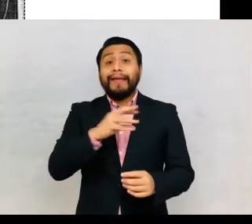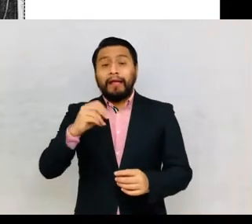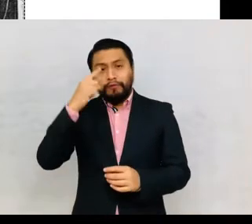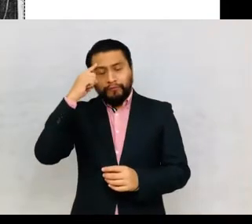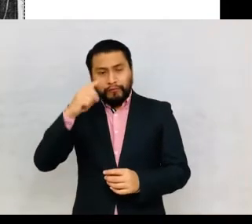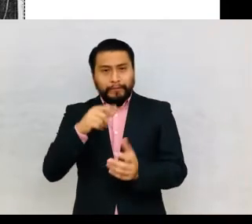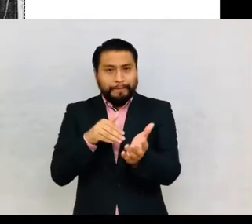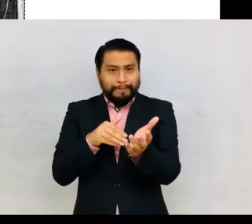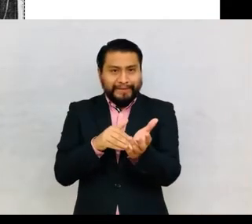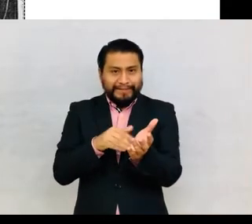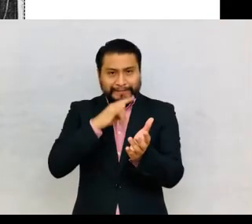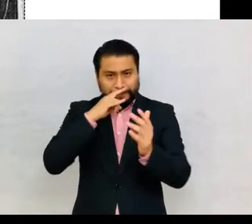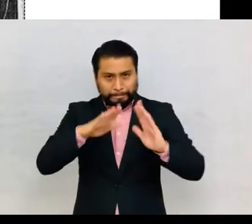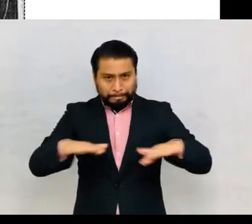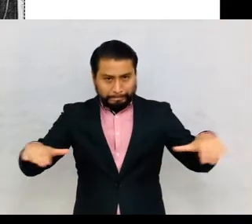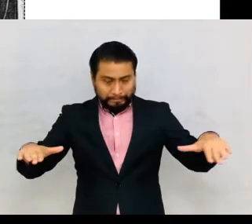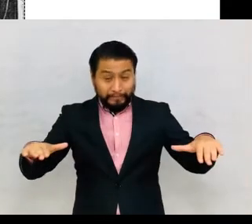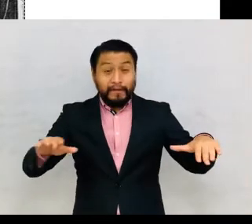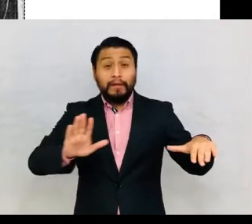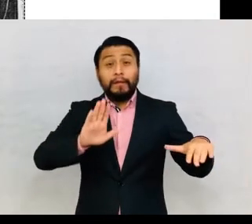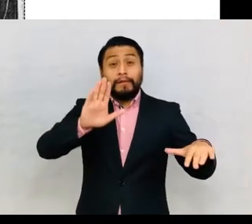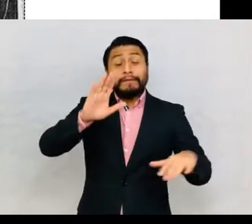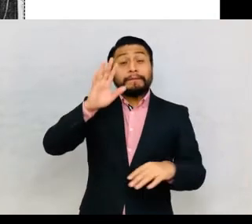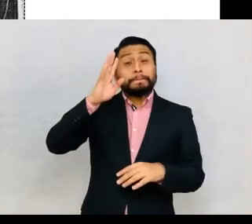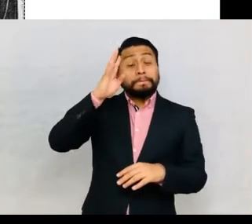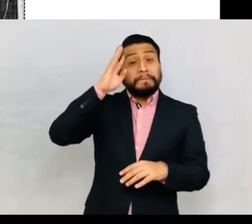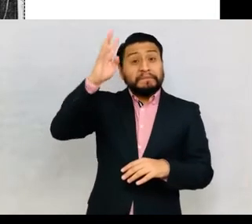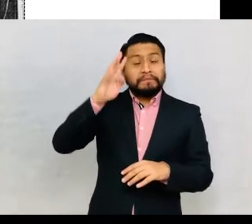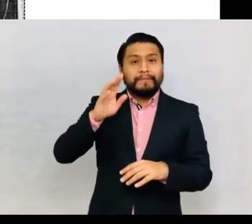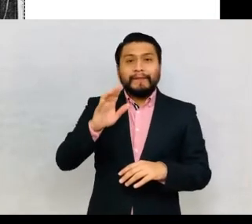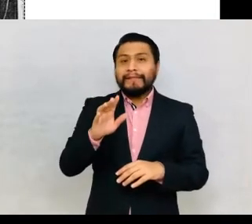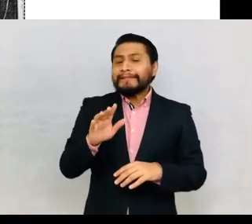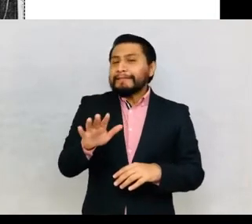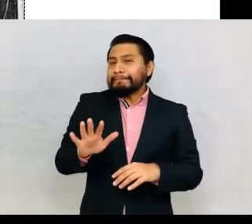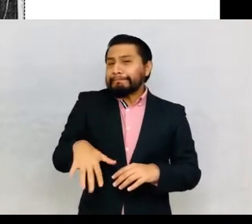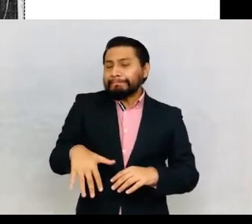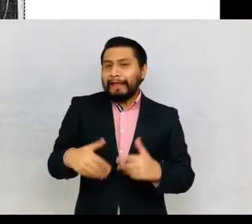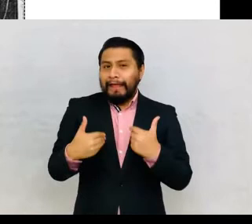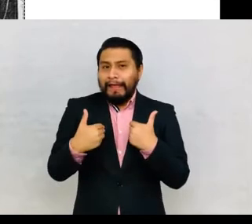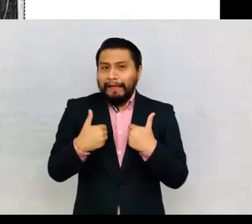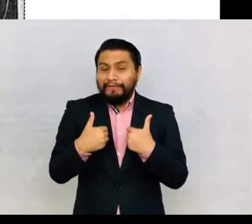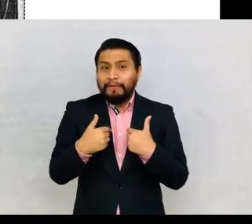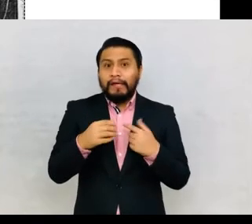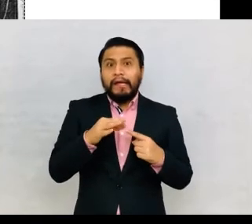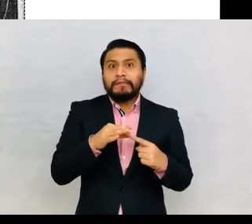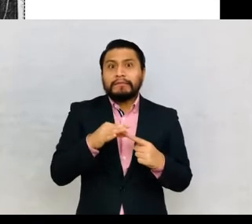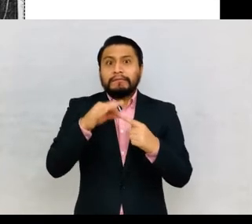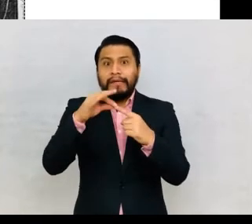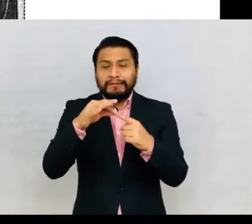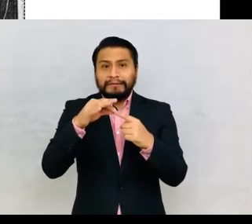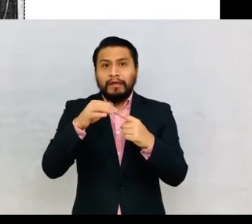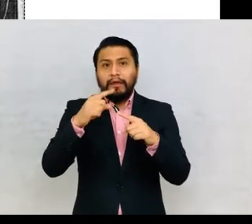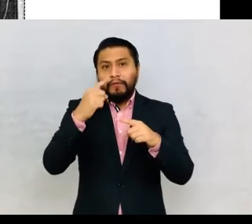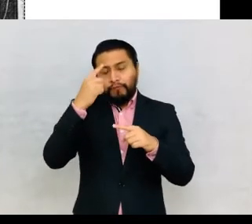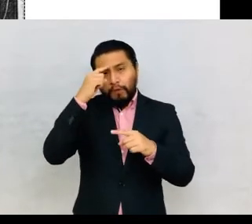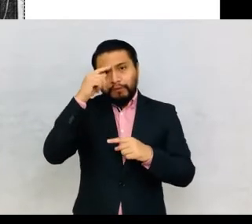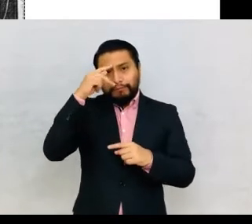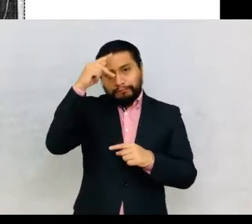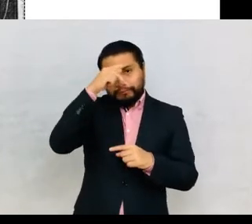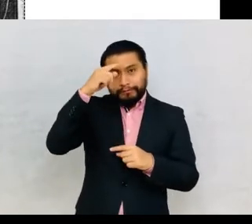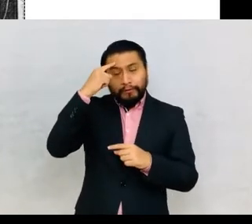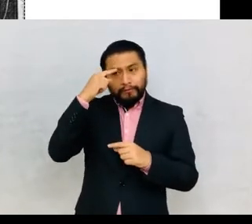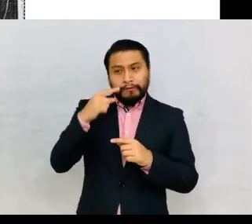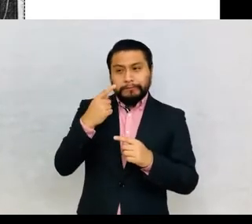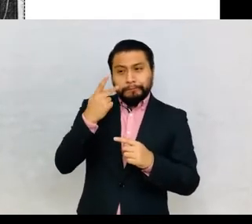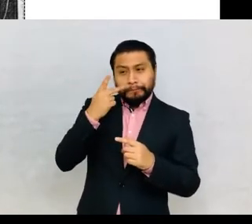One of our hypotheses is that there was not yet a group of professionals sufficiently specialized in psychology who sought to